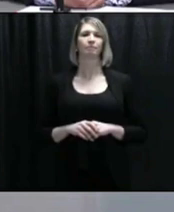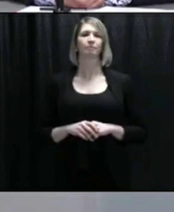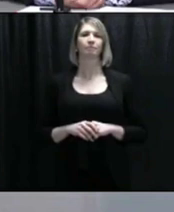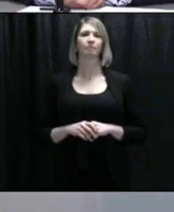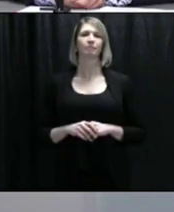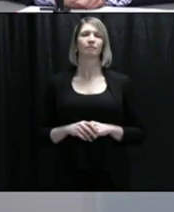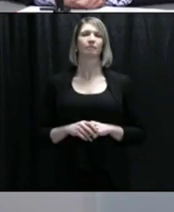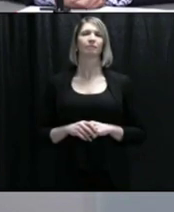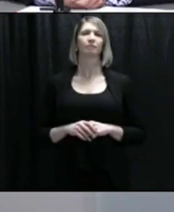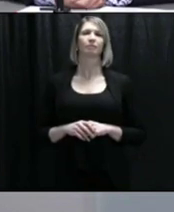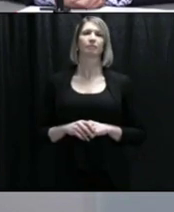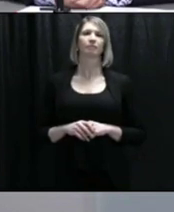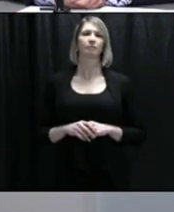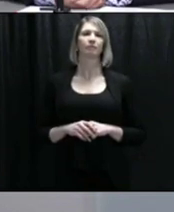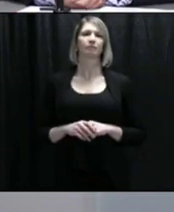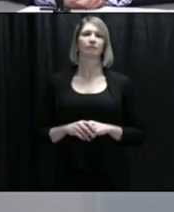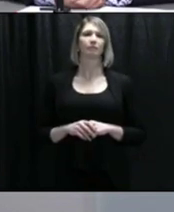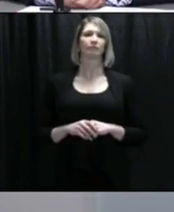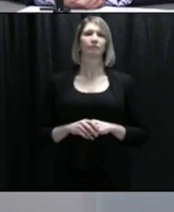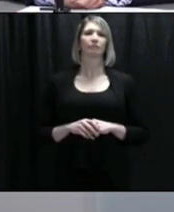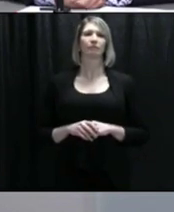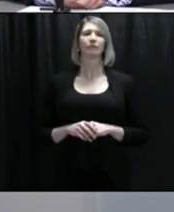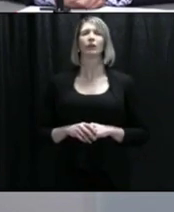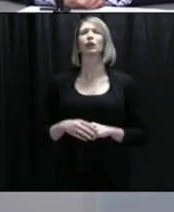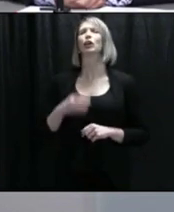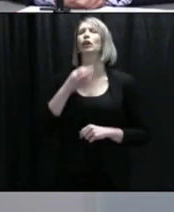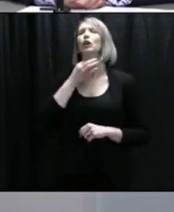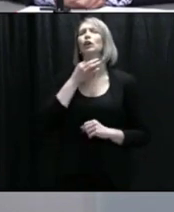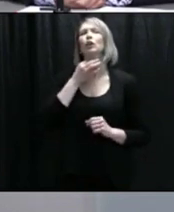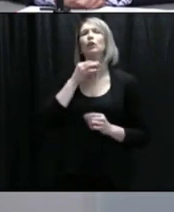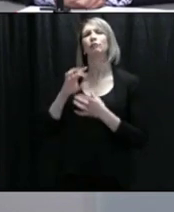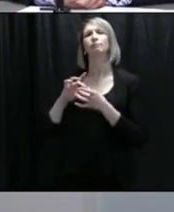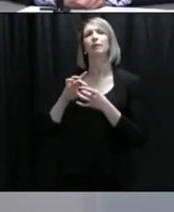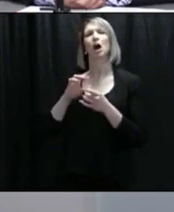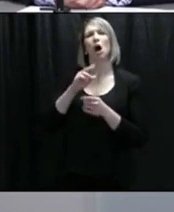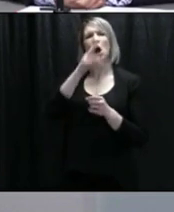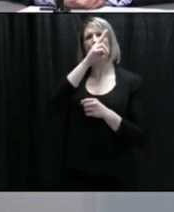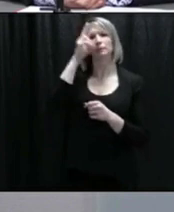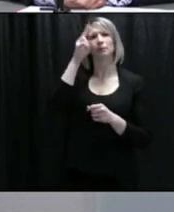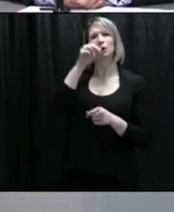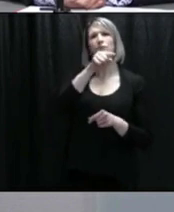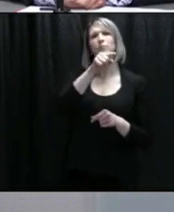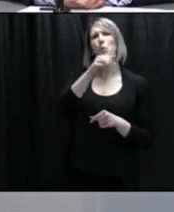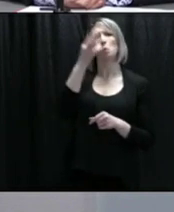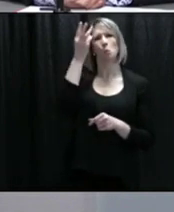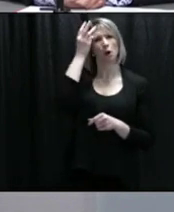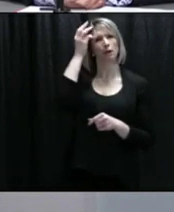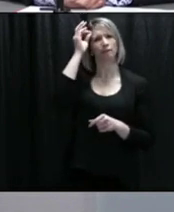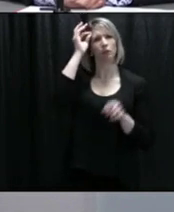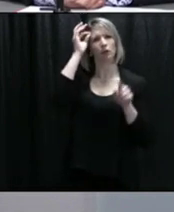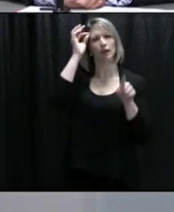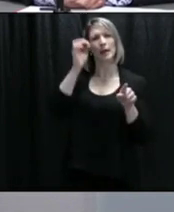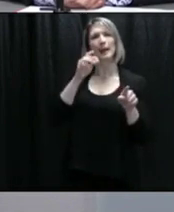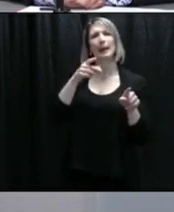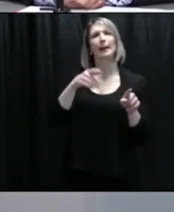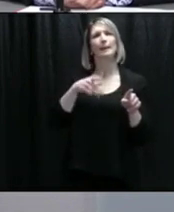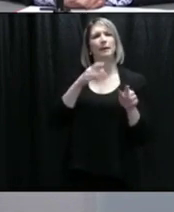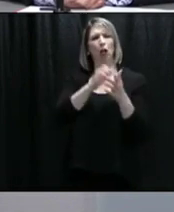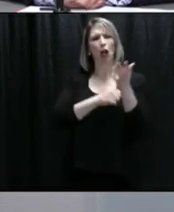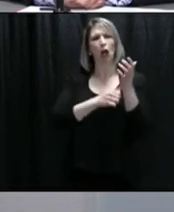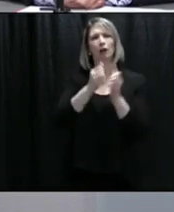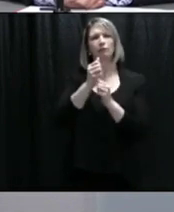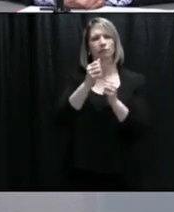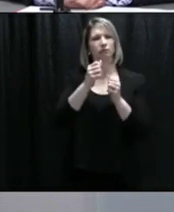Mr. Hagee, just wondering if could tell us about the Waterford preparedness and PPE availability. Nurses there say it's almost impossible to physical distance